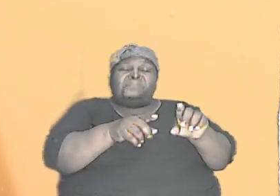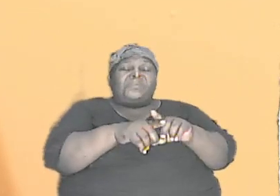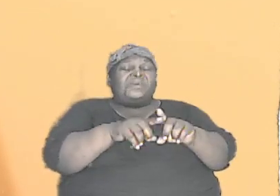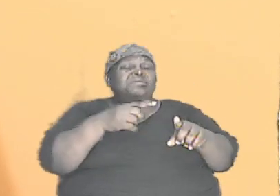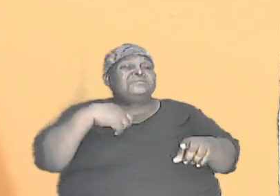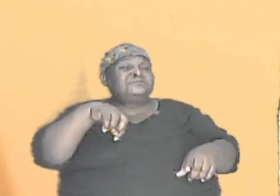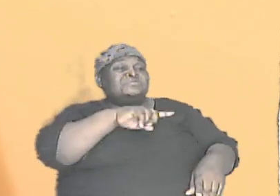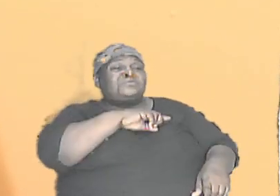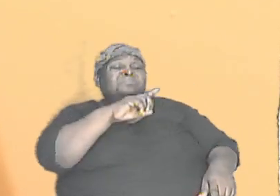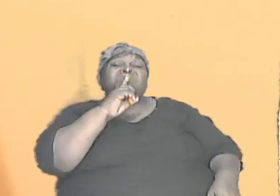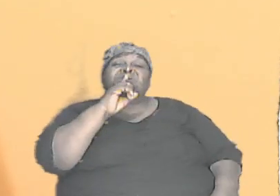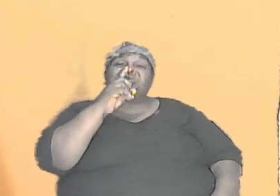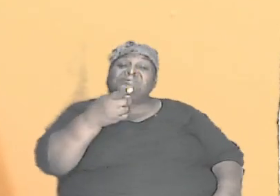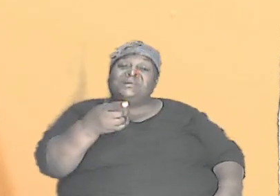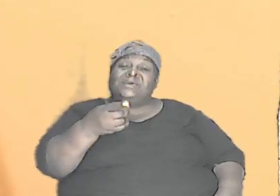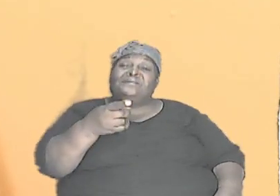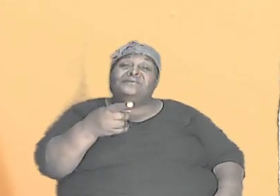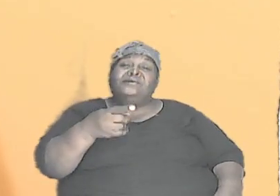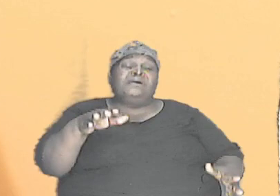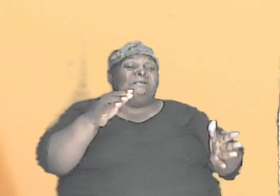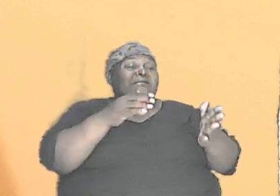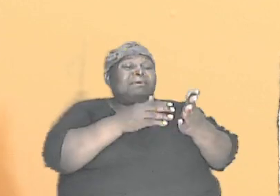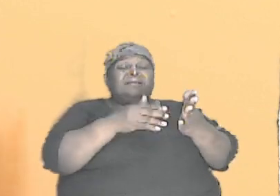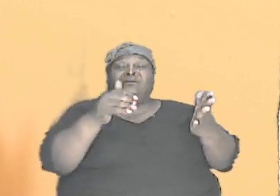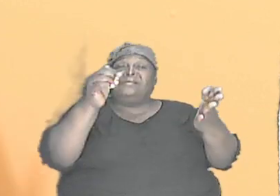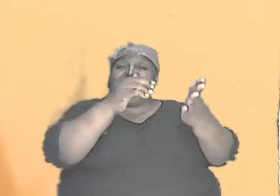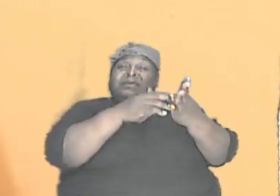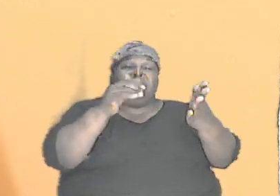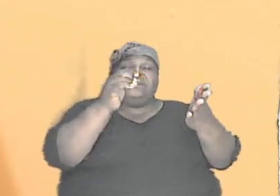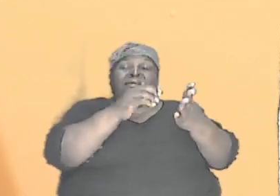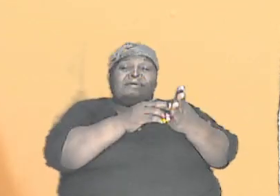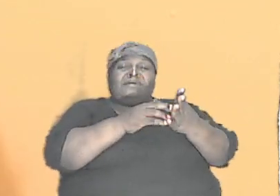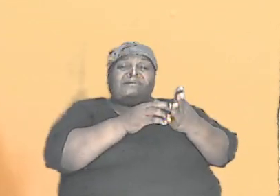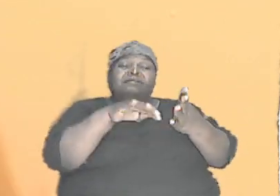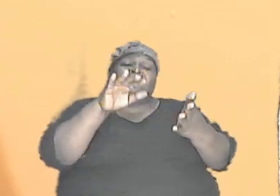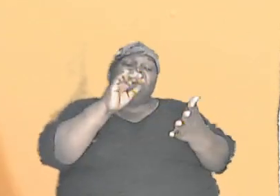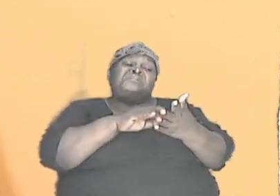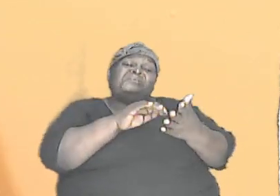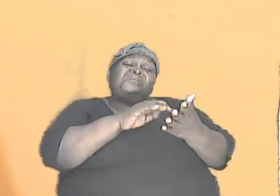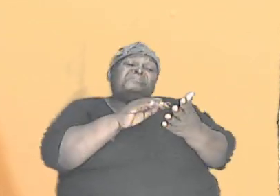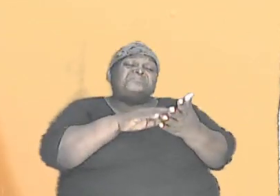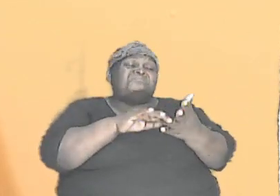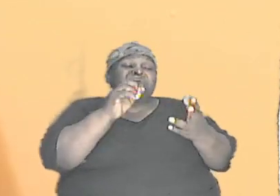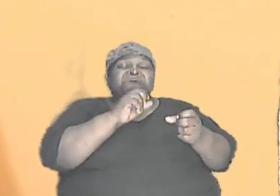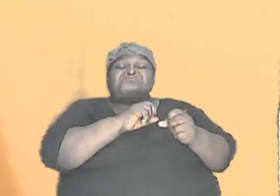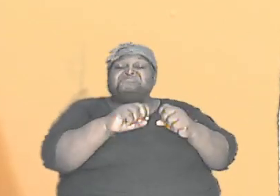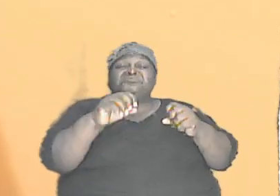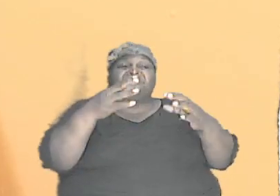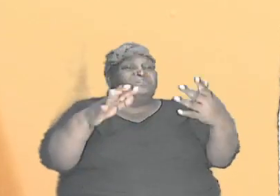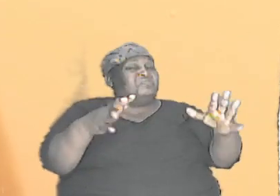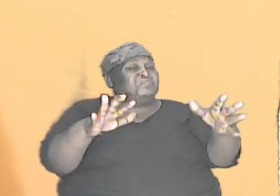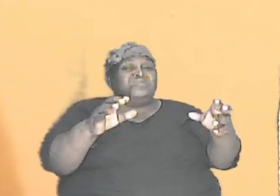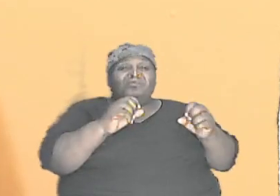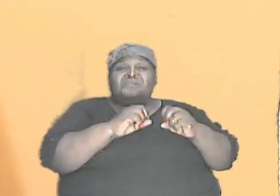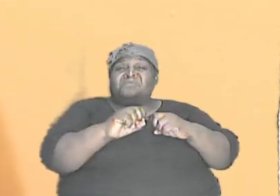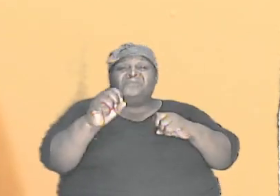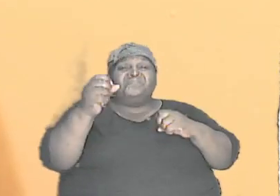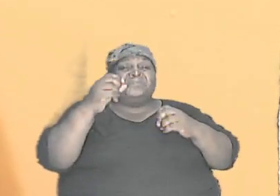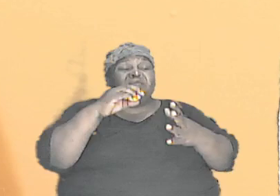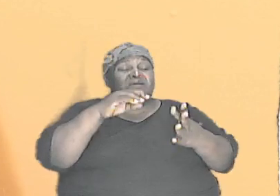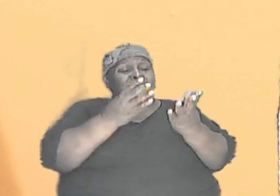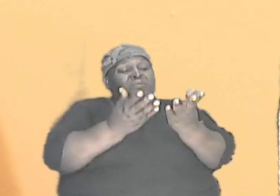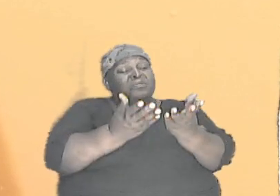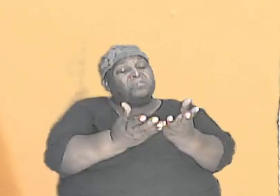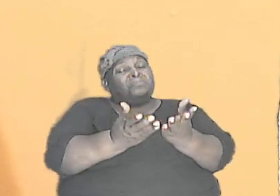over and over in the studies that we have done so far in the book, we